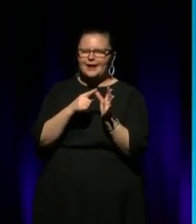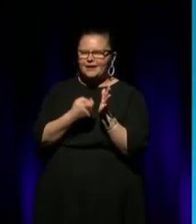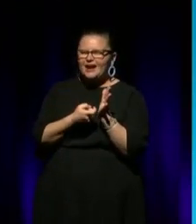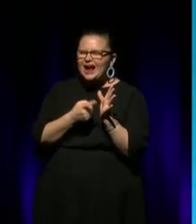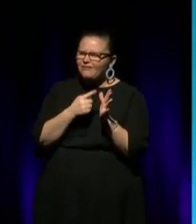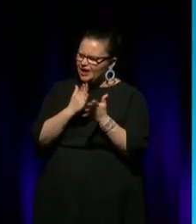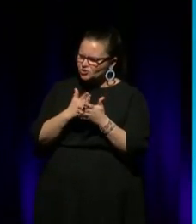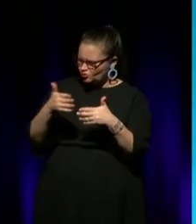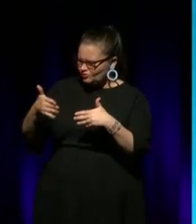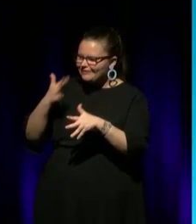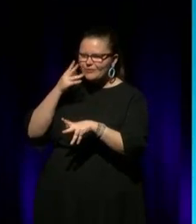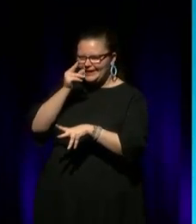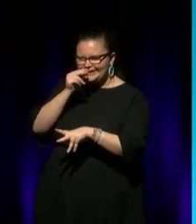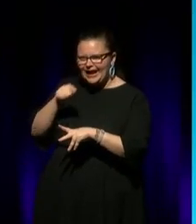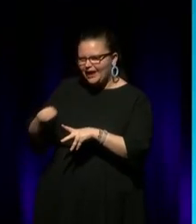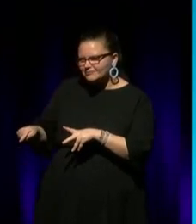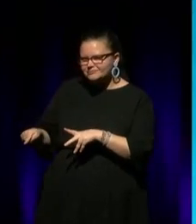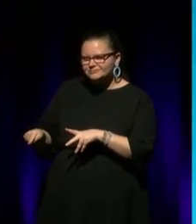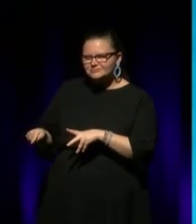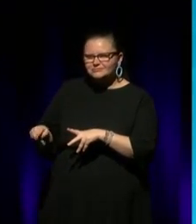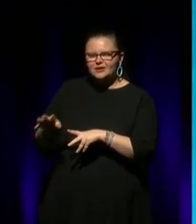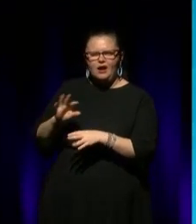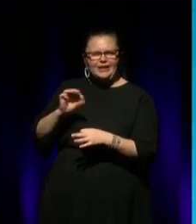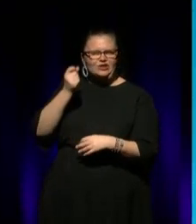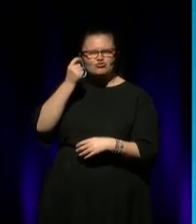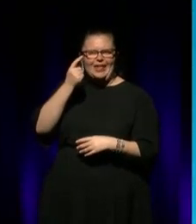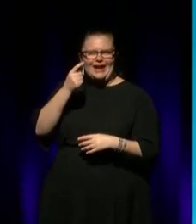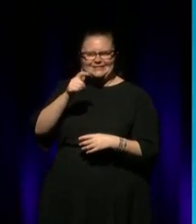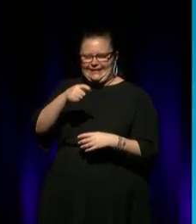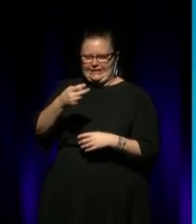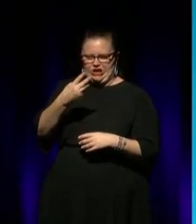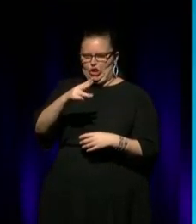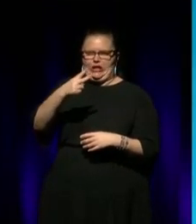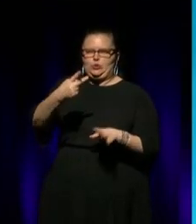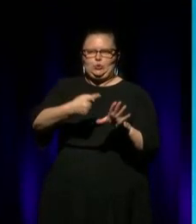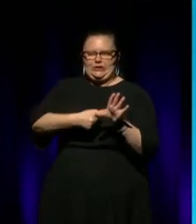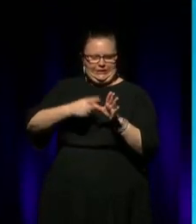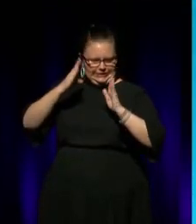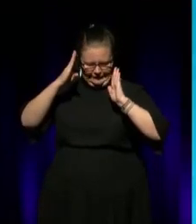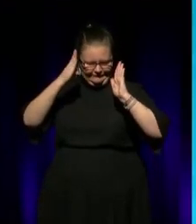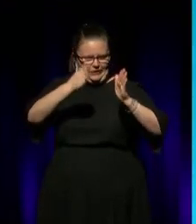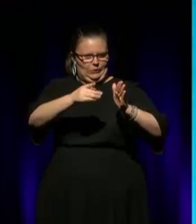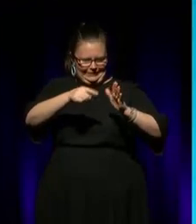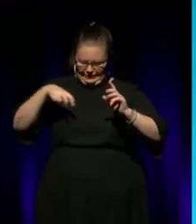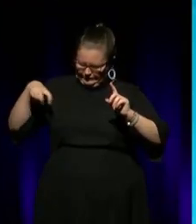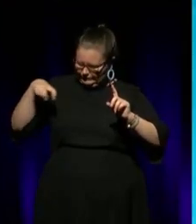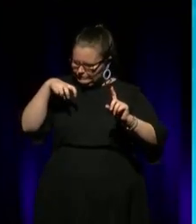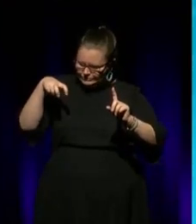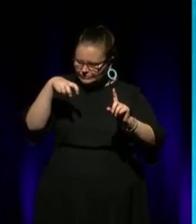from that point, I didn't realise the next 32 years for me was going to be this journey.